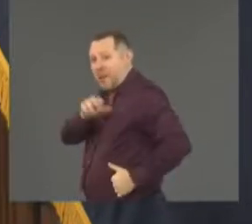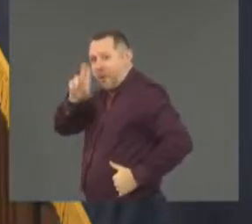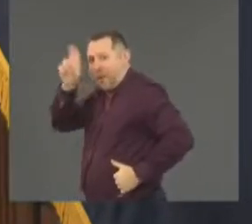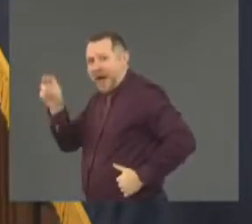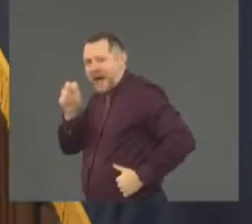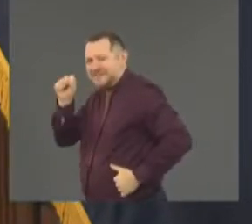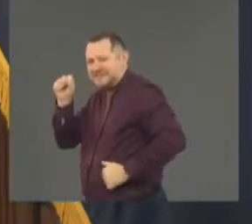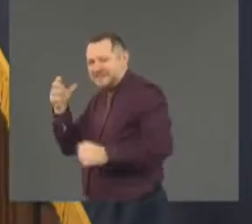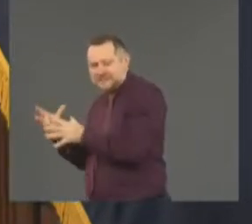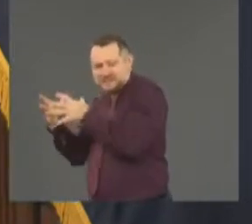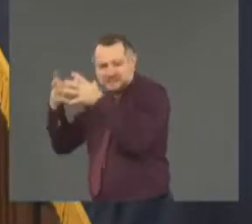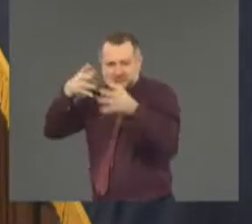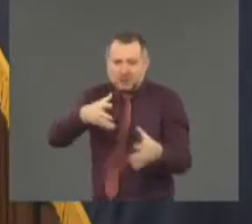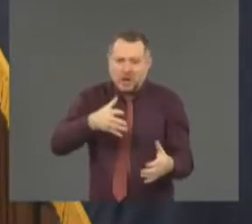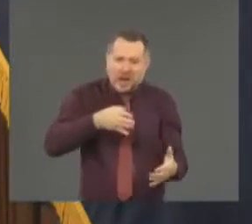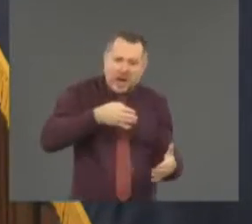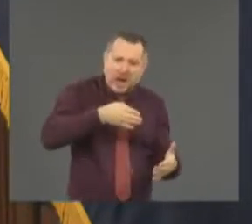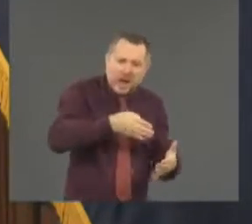people.